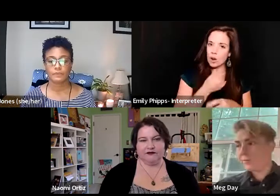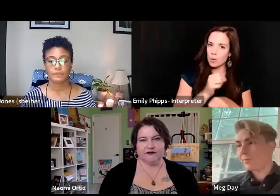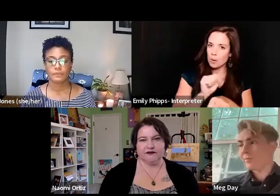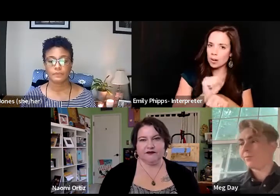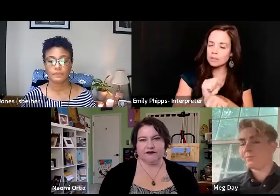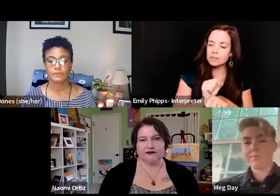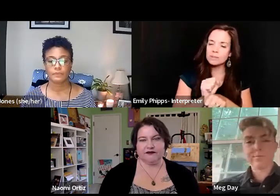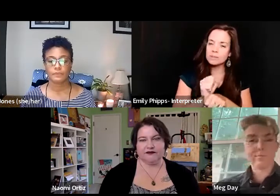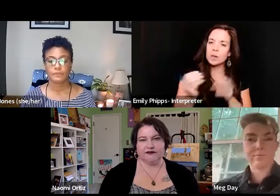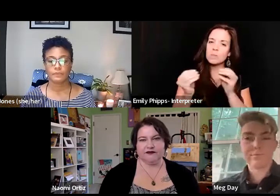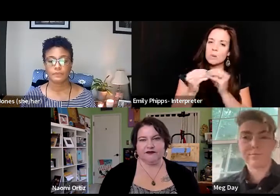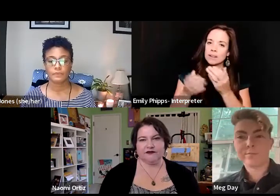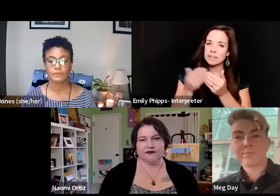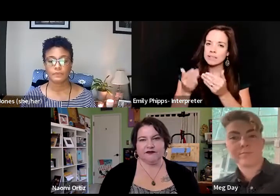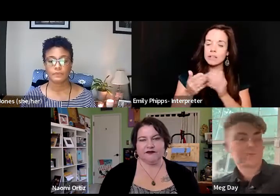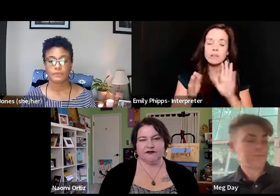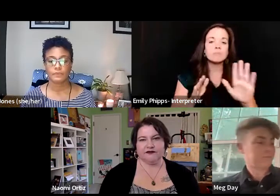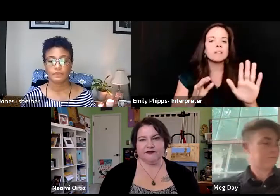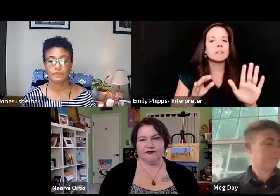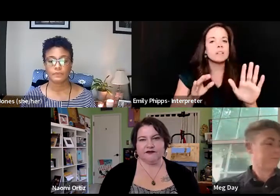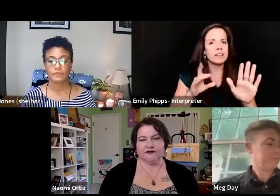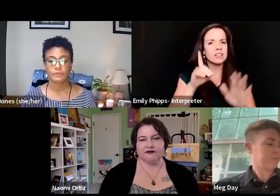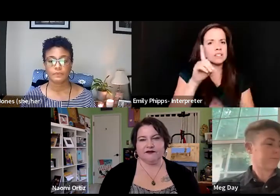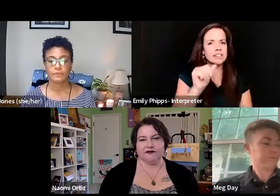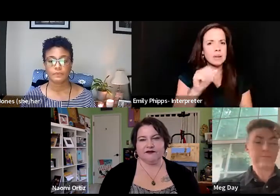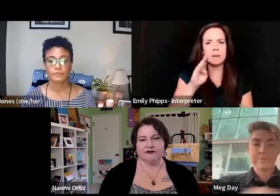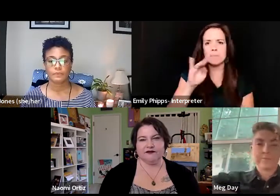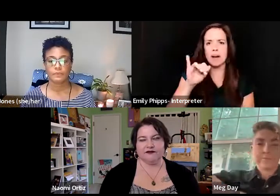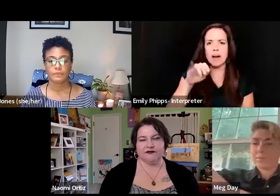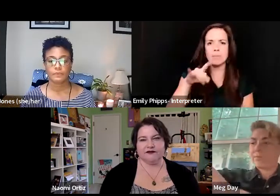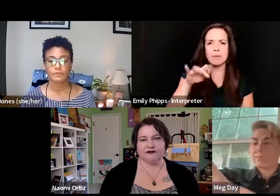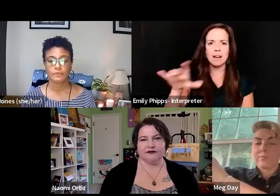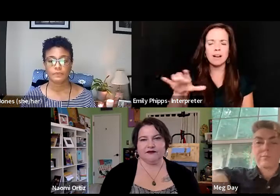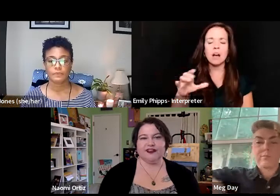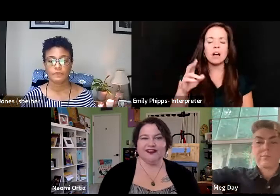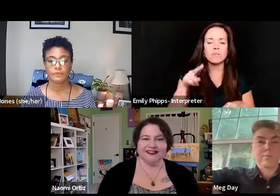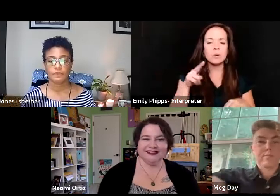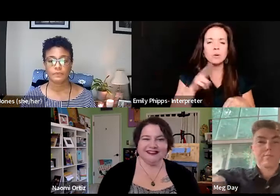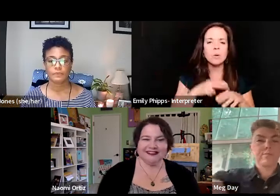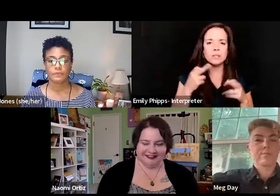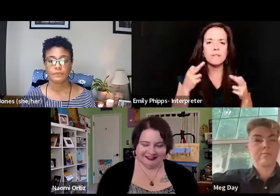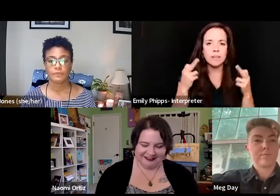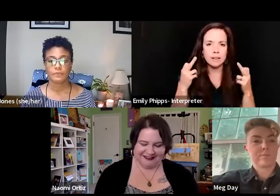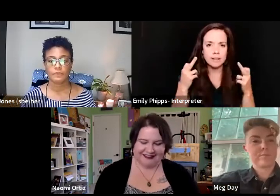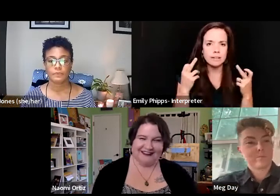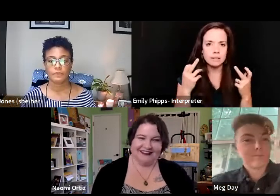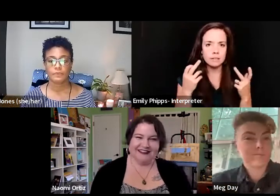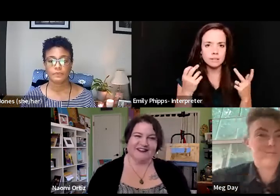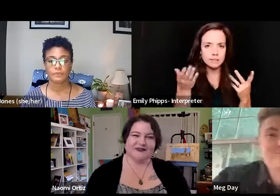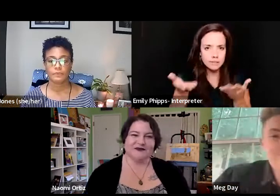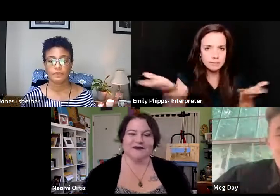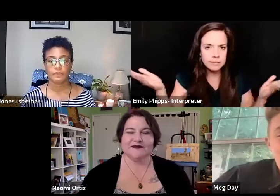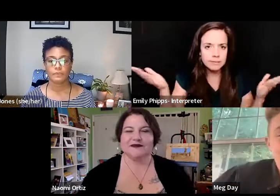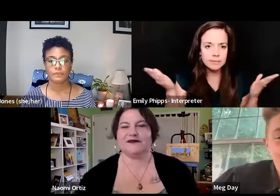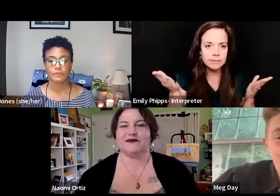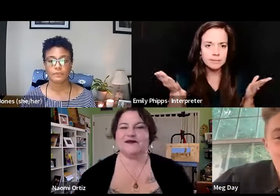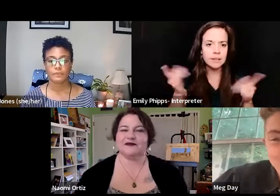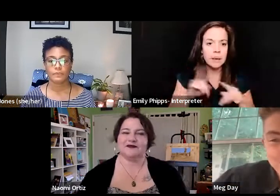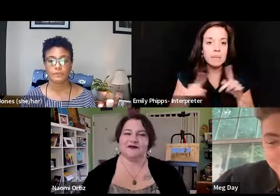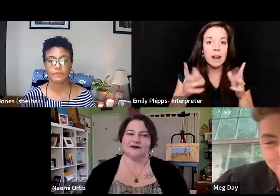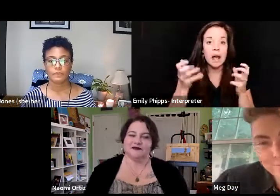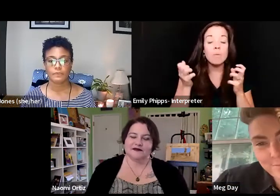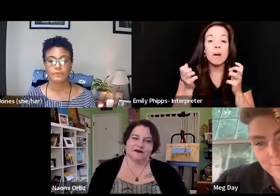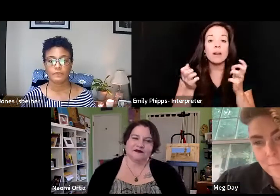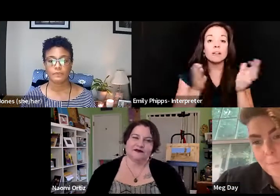easier and it's not that there haven't been disabled BIPOC poets. Of course there fucking have been. Um, and I really want to shout out people